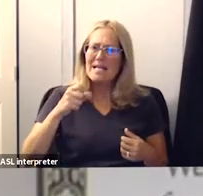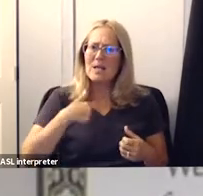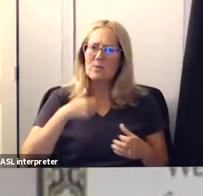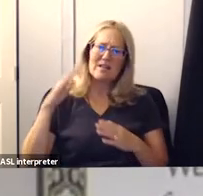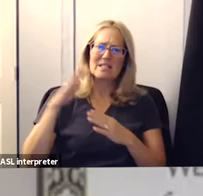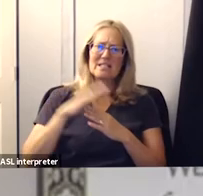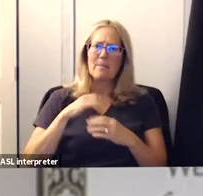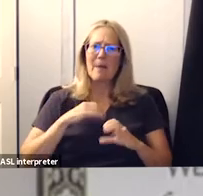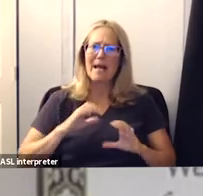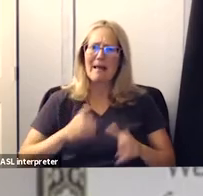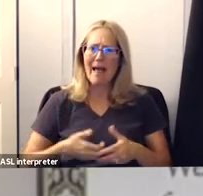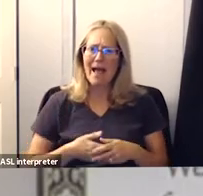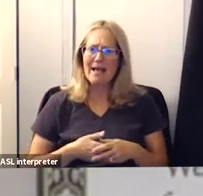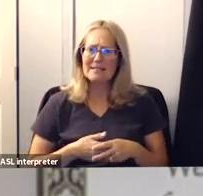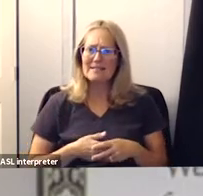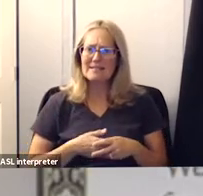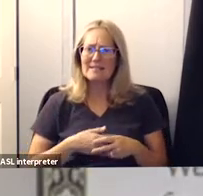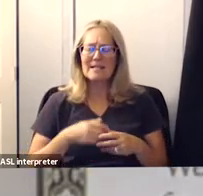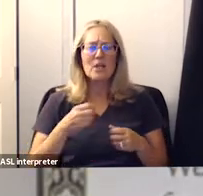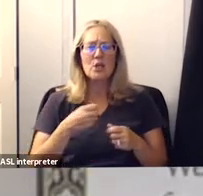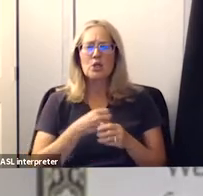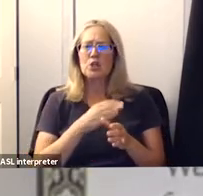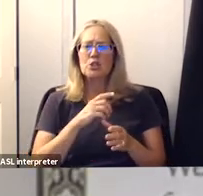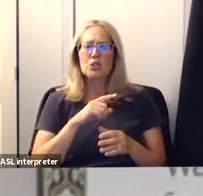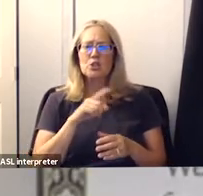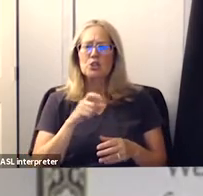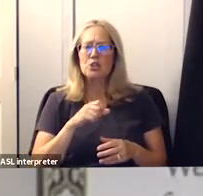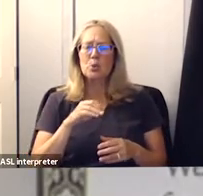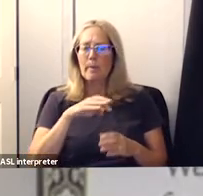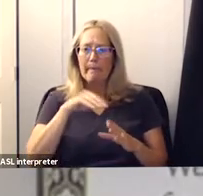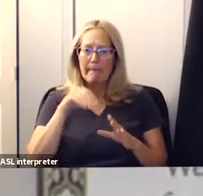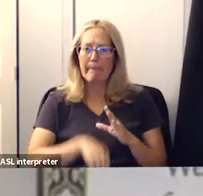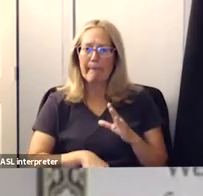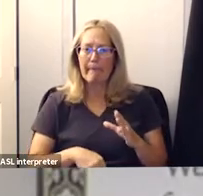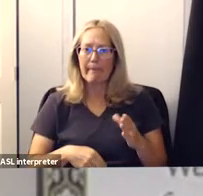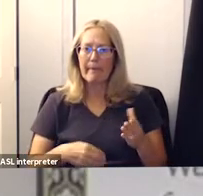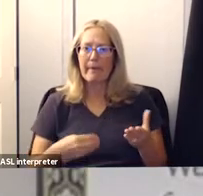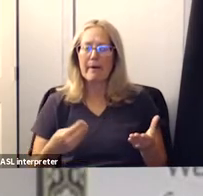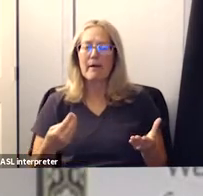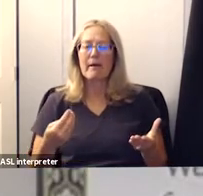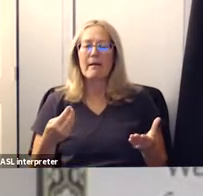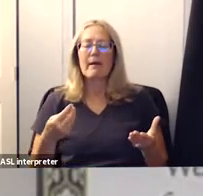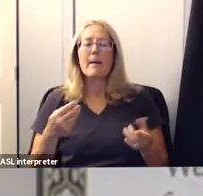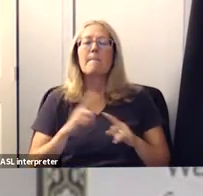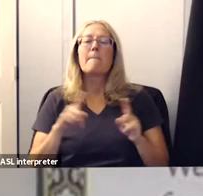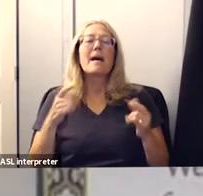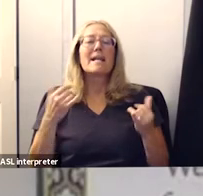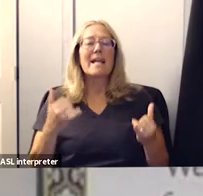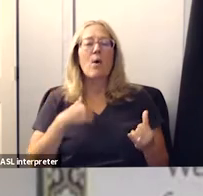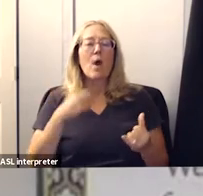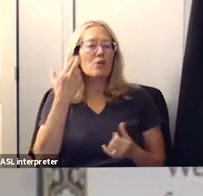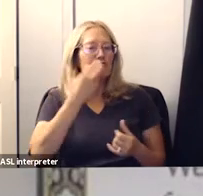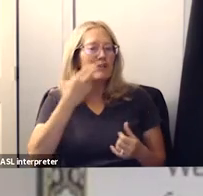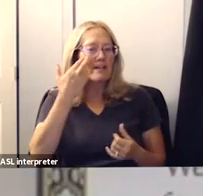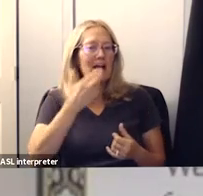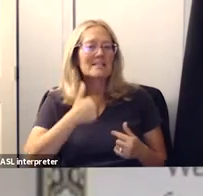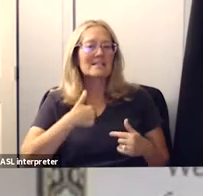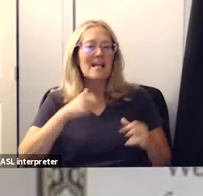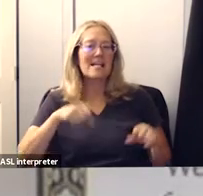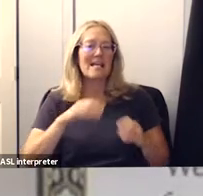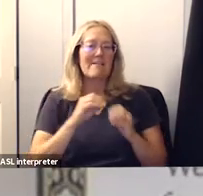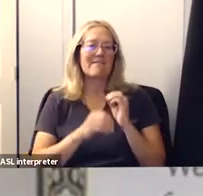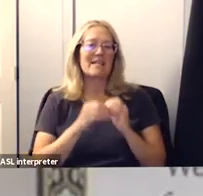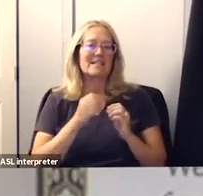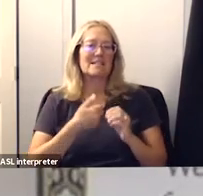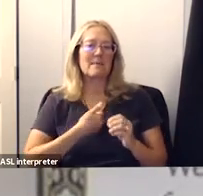of my class and but zoom i just zoomed to the bottom he said but he said but i know now that we're in person i know that i can fix that